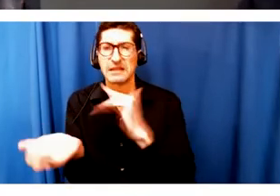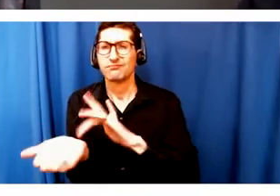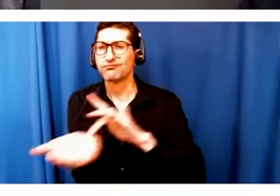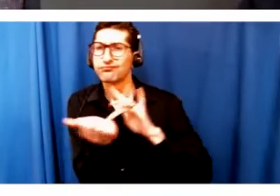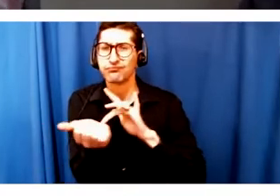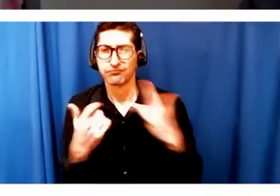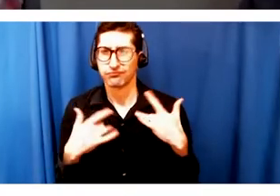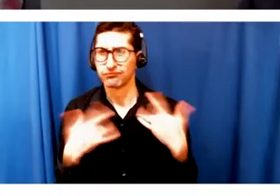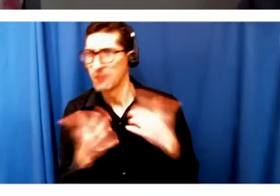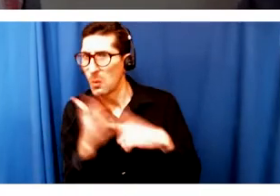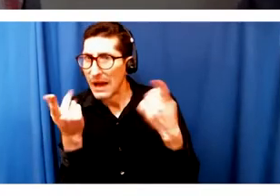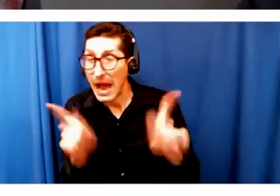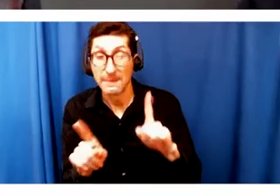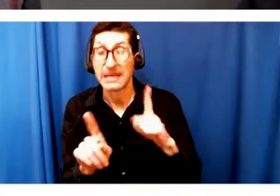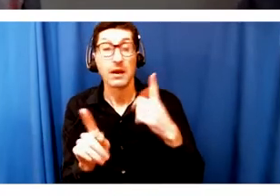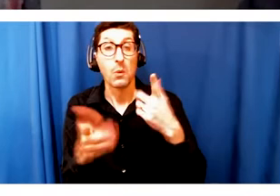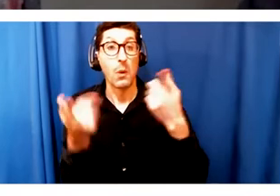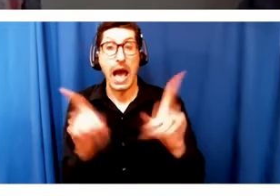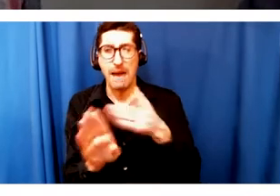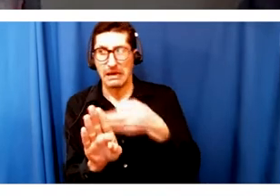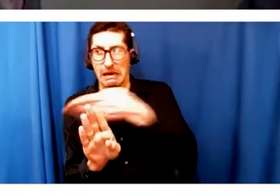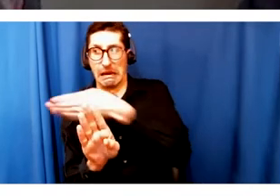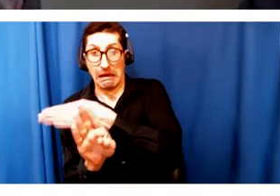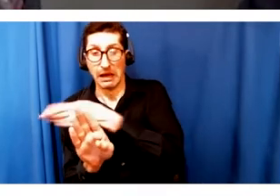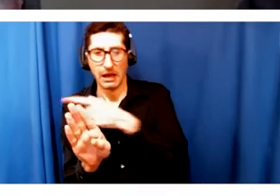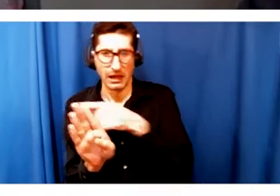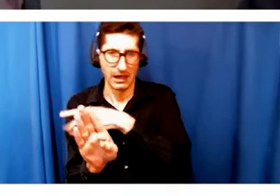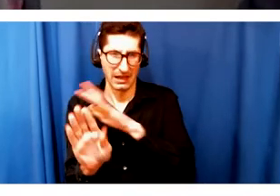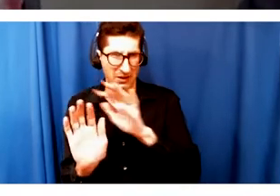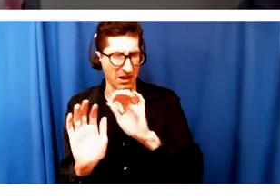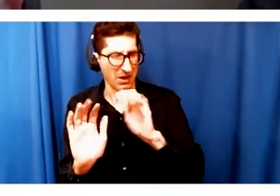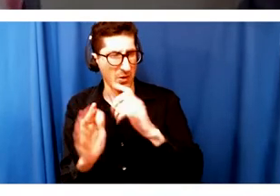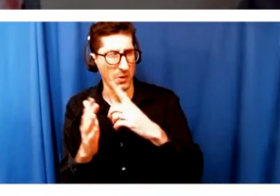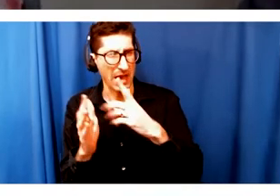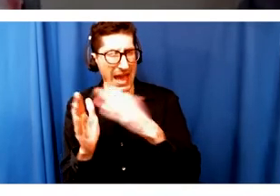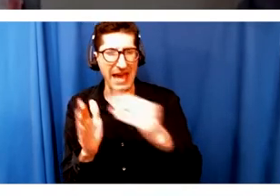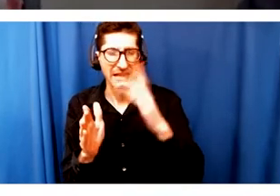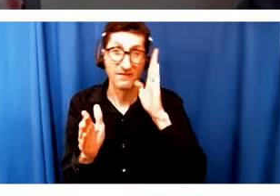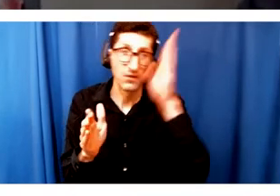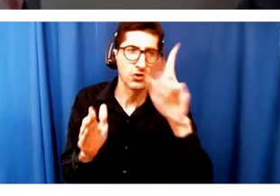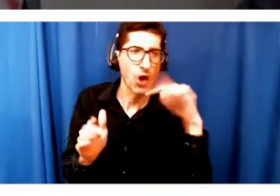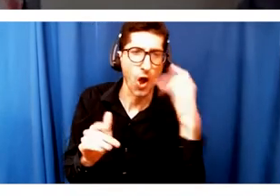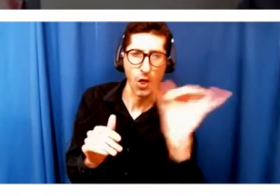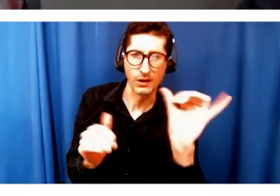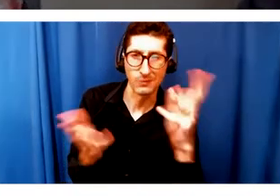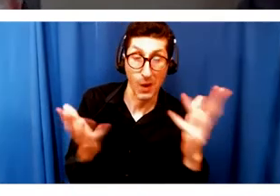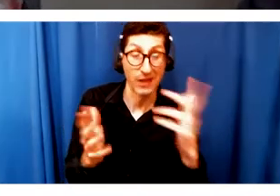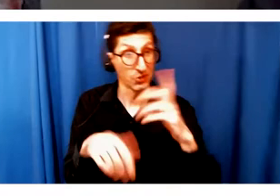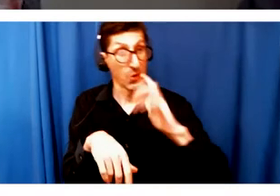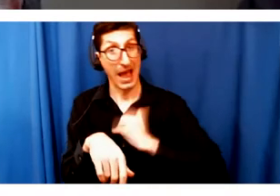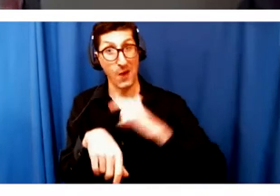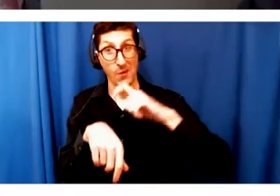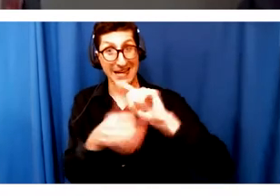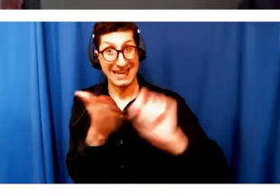how we got here, and what we're looking forward to in the future. So, indeed, today, we're going to be jumping around in time a little bit. First, talking